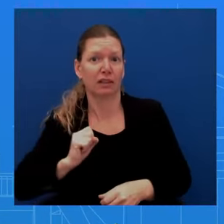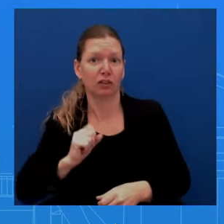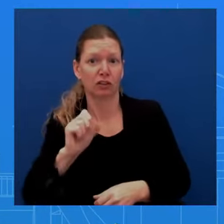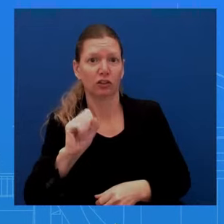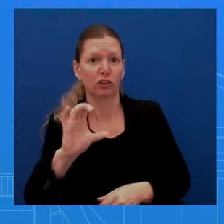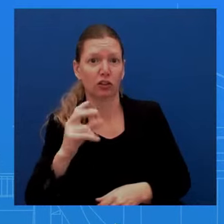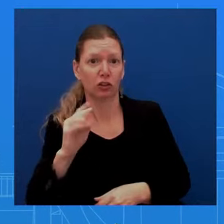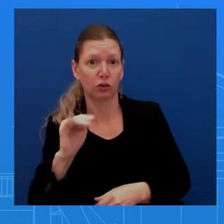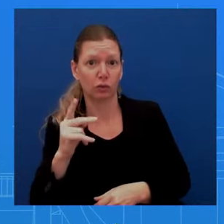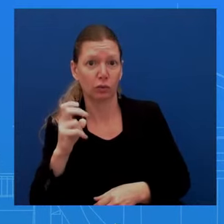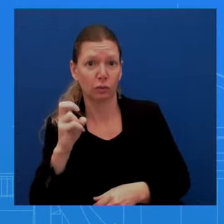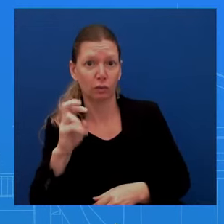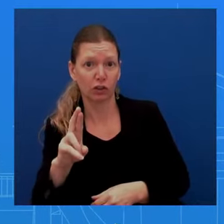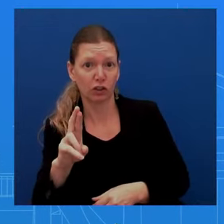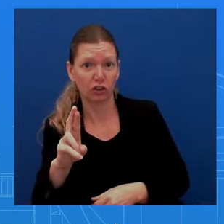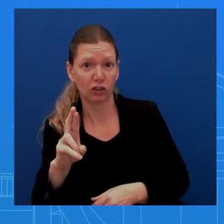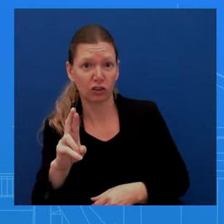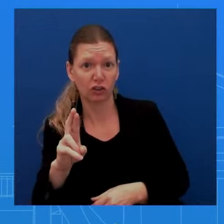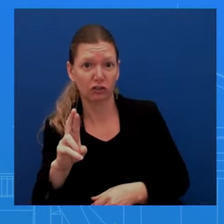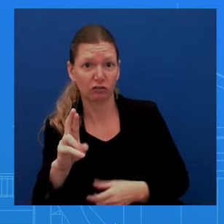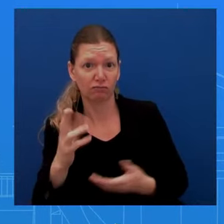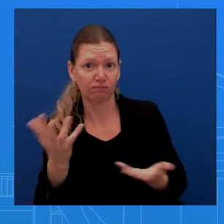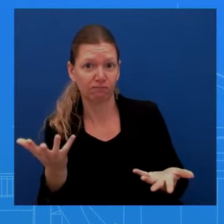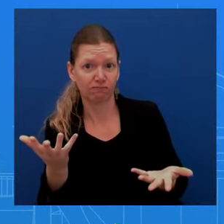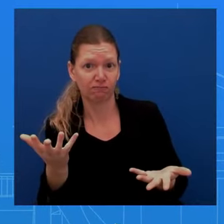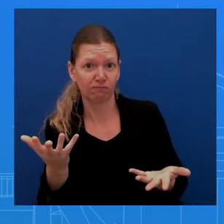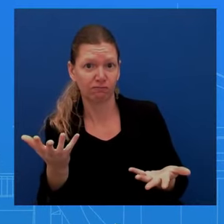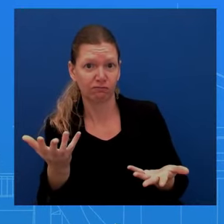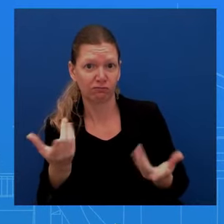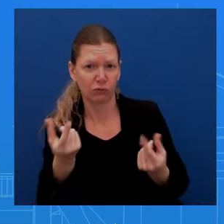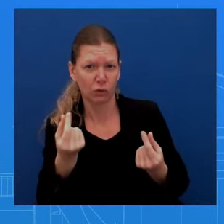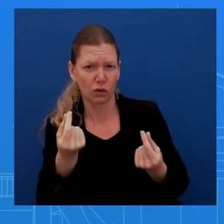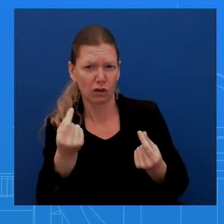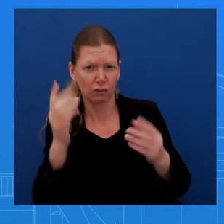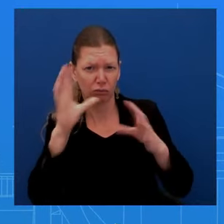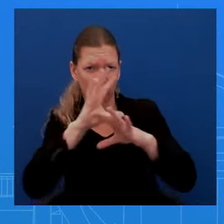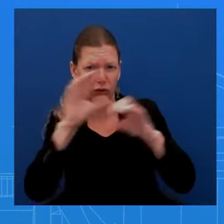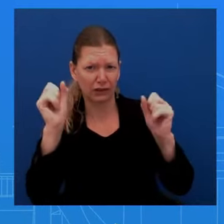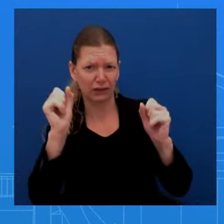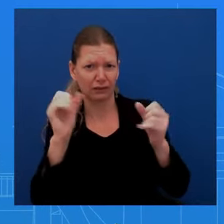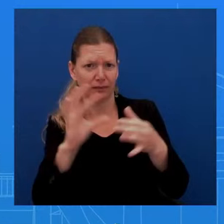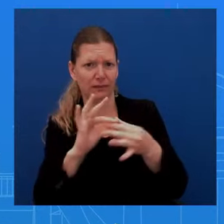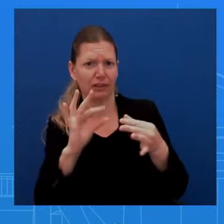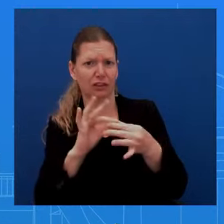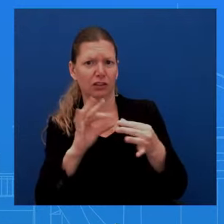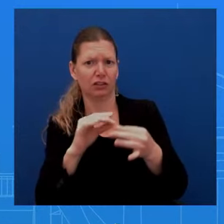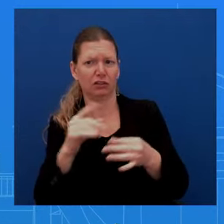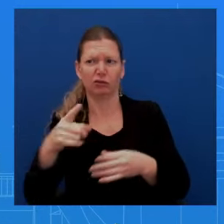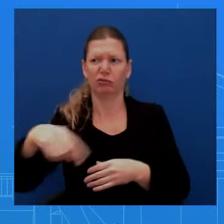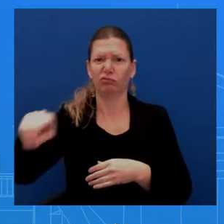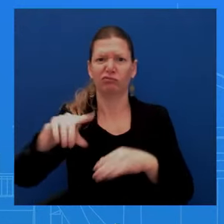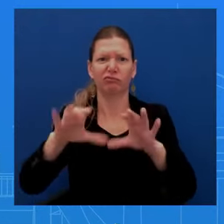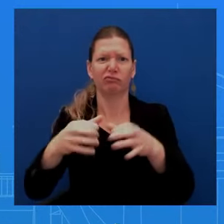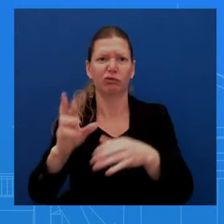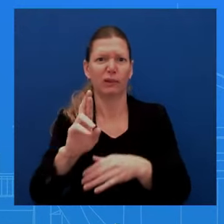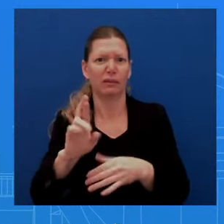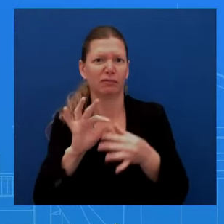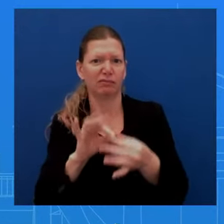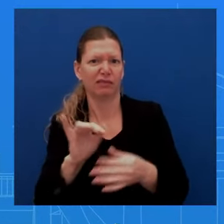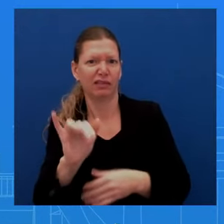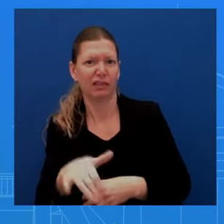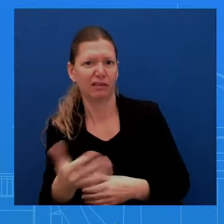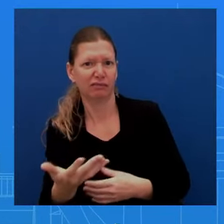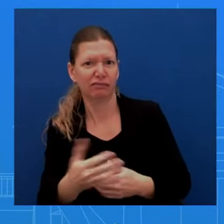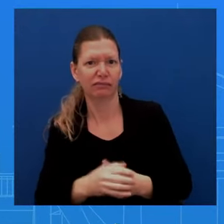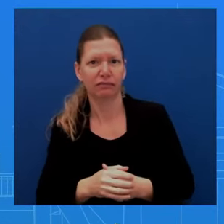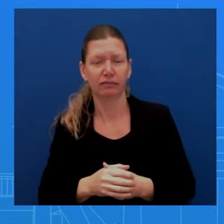message to House Republicans who want to not abide by that deal between, uh, Johnson and Schumer? So just a couple of things to say on that. Like, House